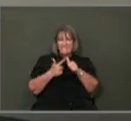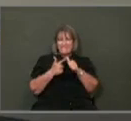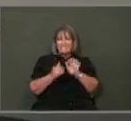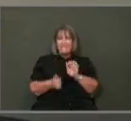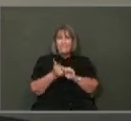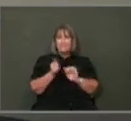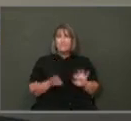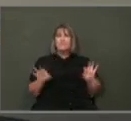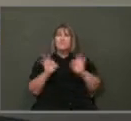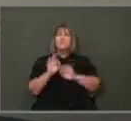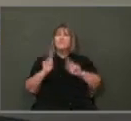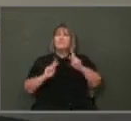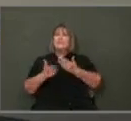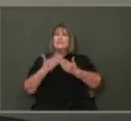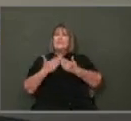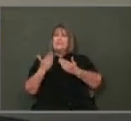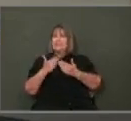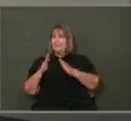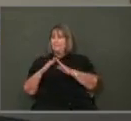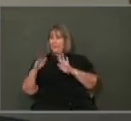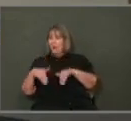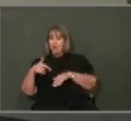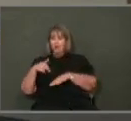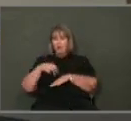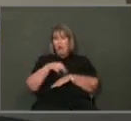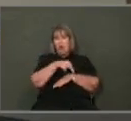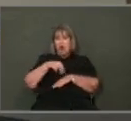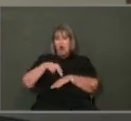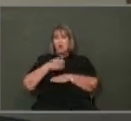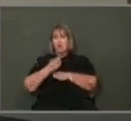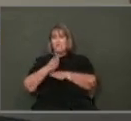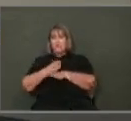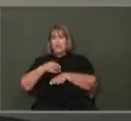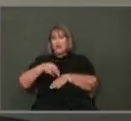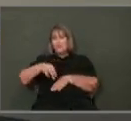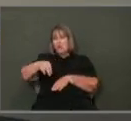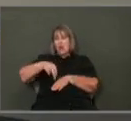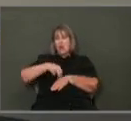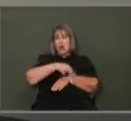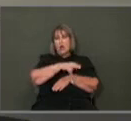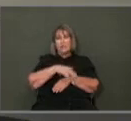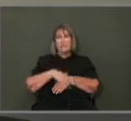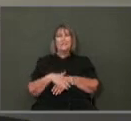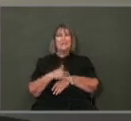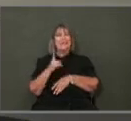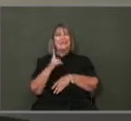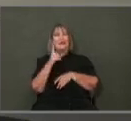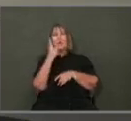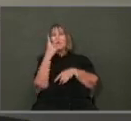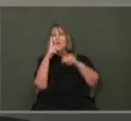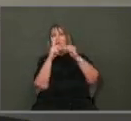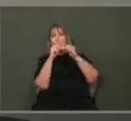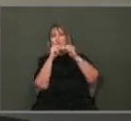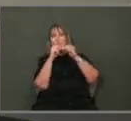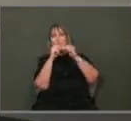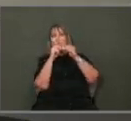to help encourage and facilitate that pedestrian traffic. We have time for one more question.